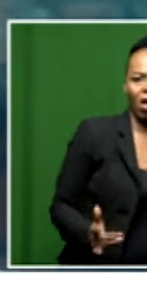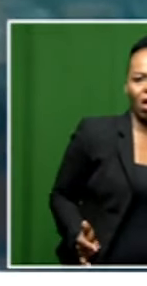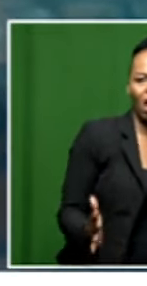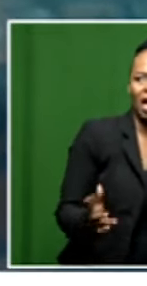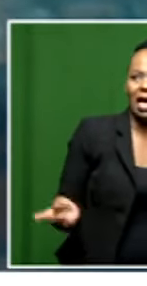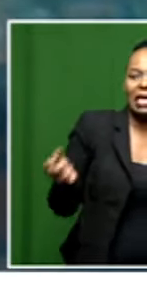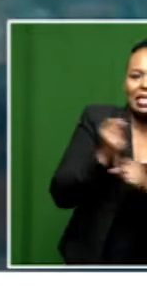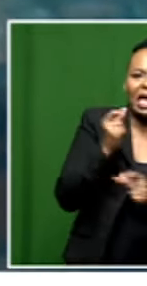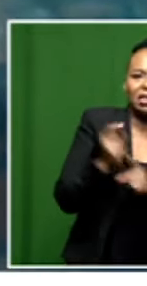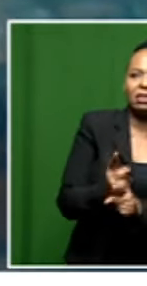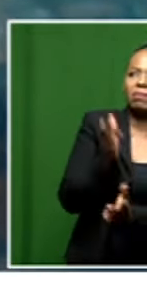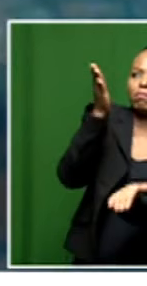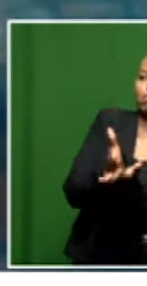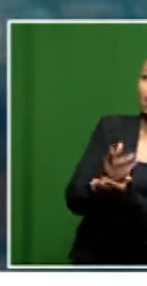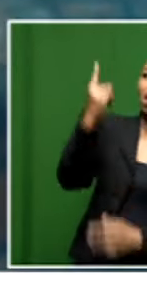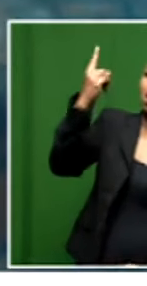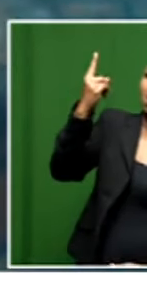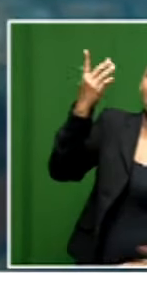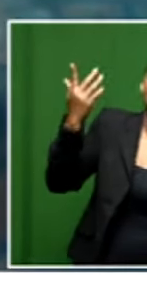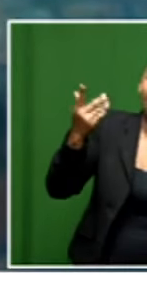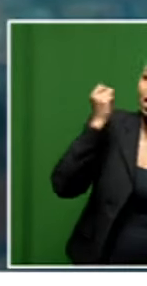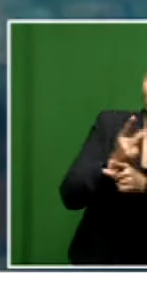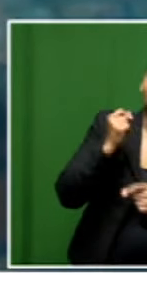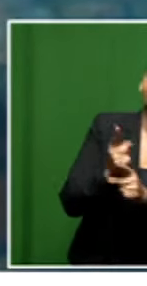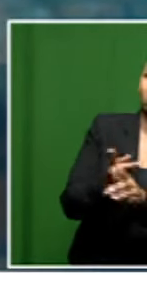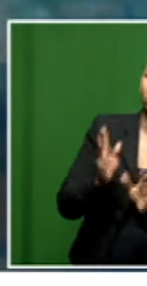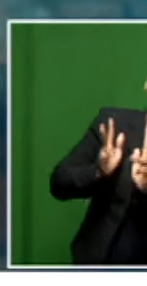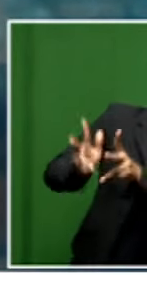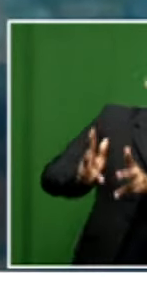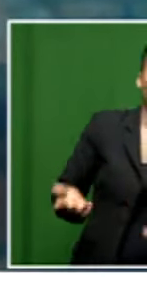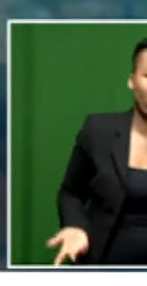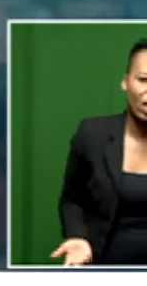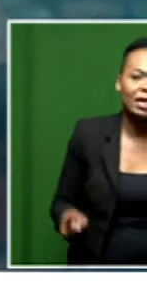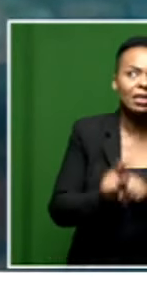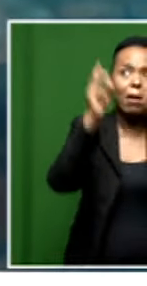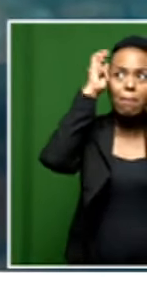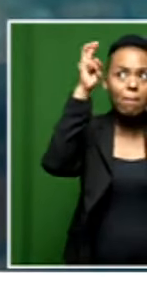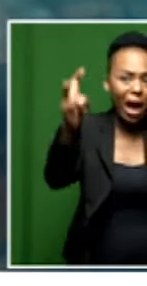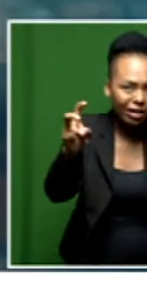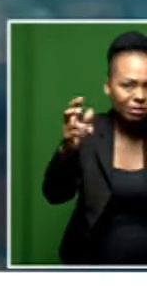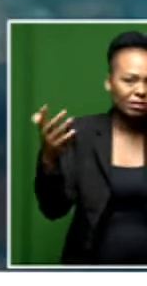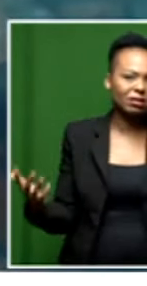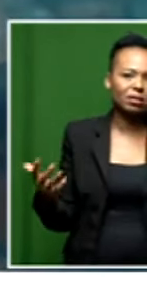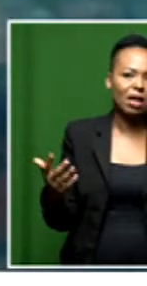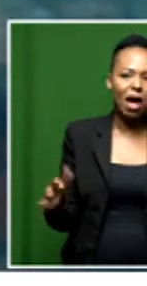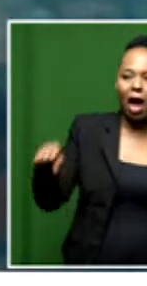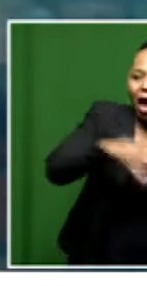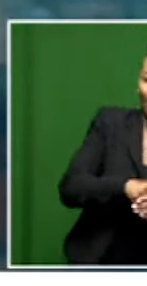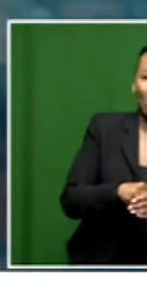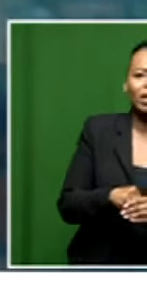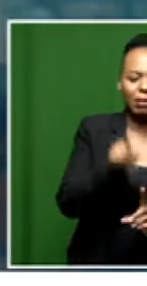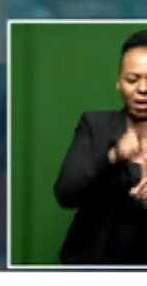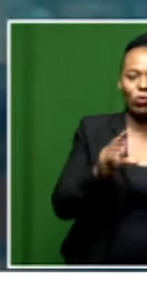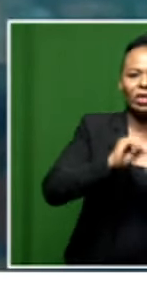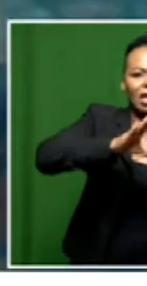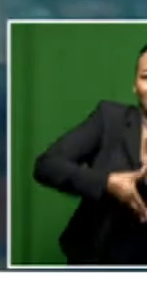taxes don't stop for you. And you find that our buses, sometimes they are not designed to accommodate persons with